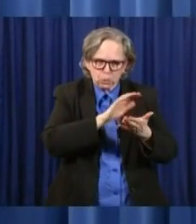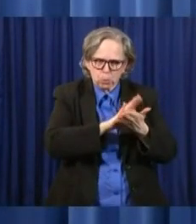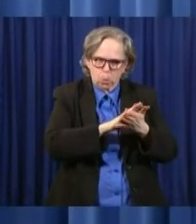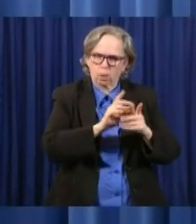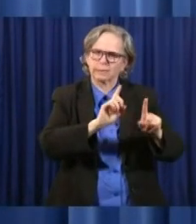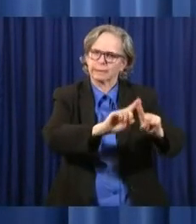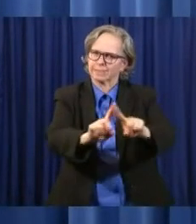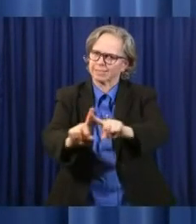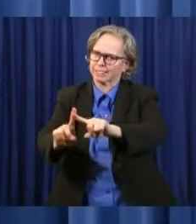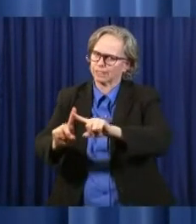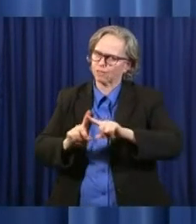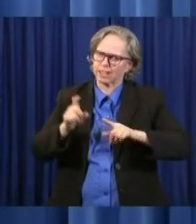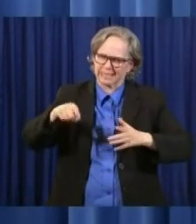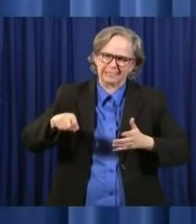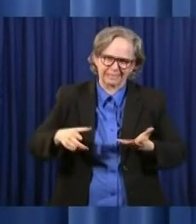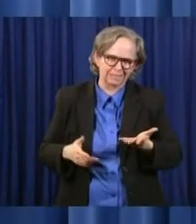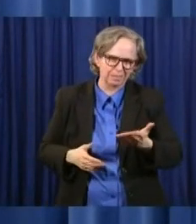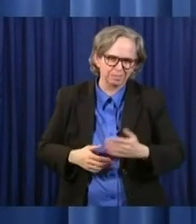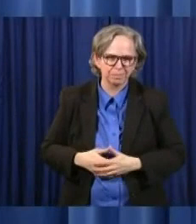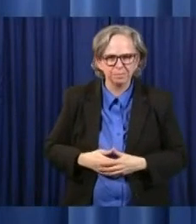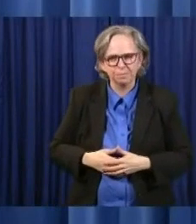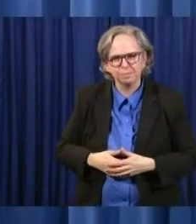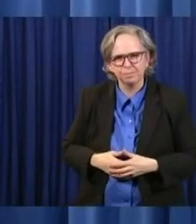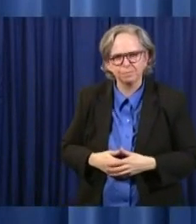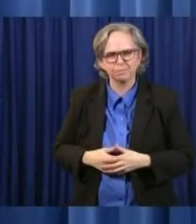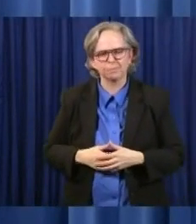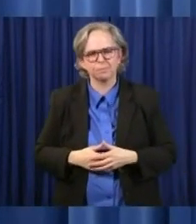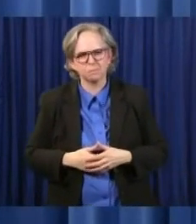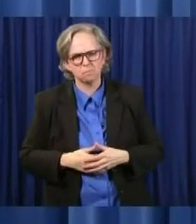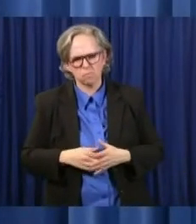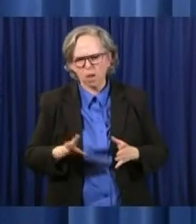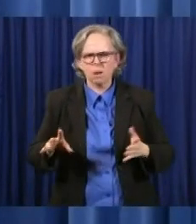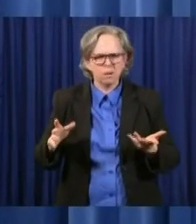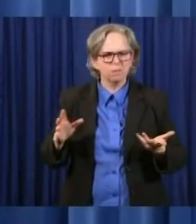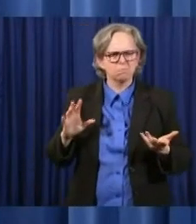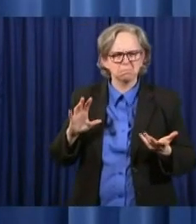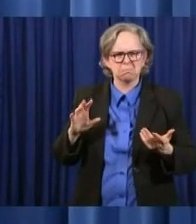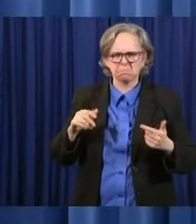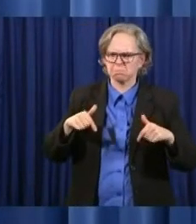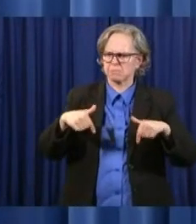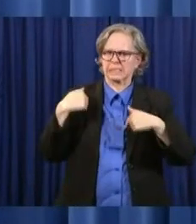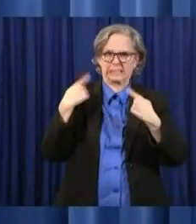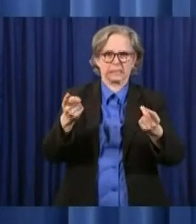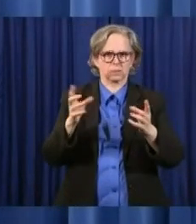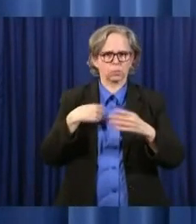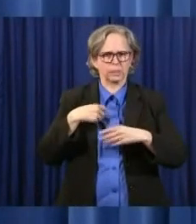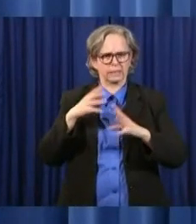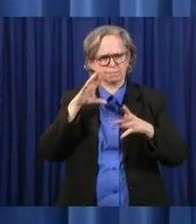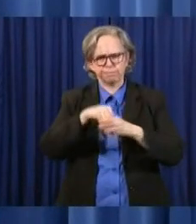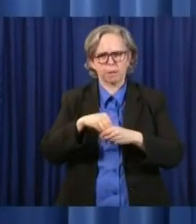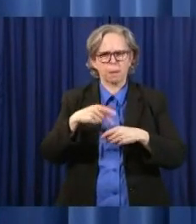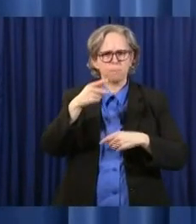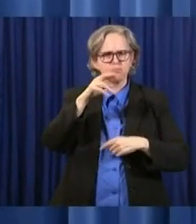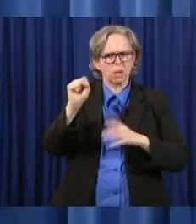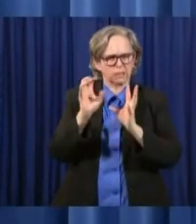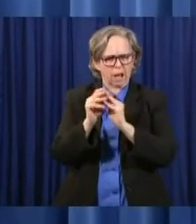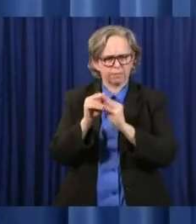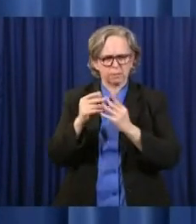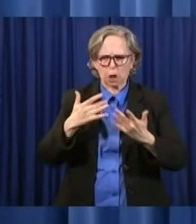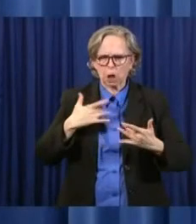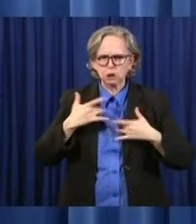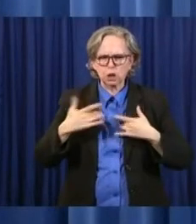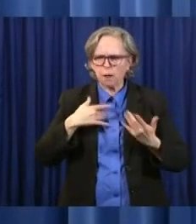I have expressed here at these press conferences concern about students who are in